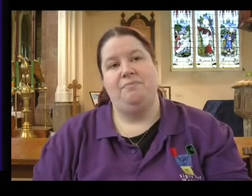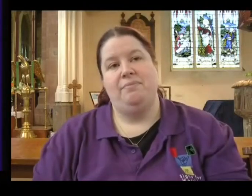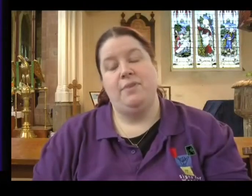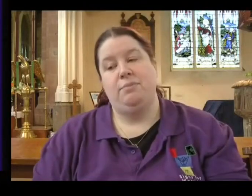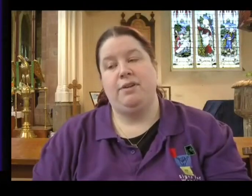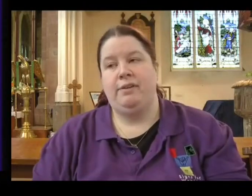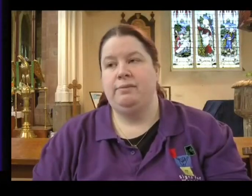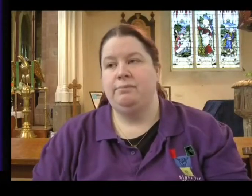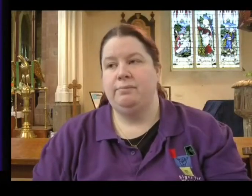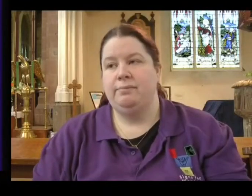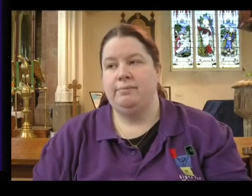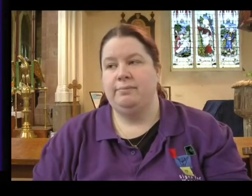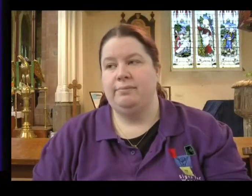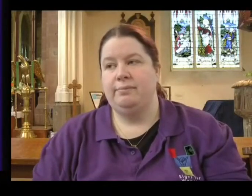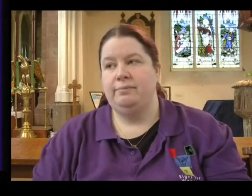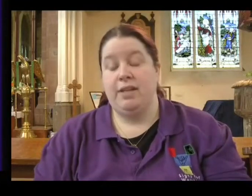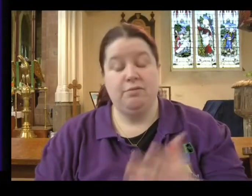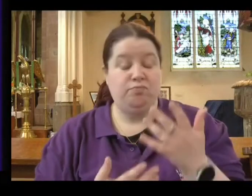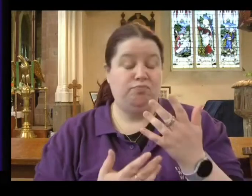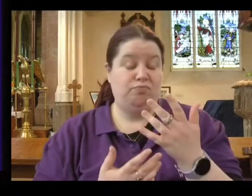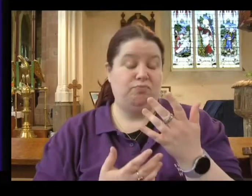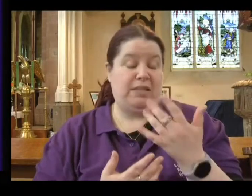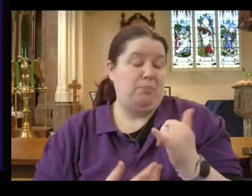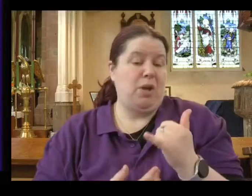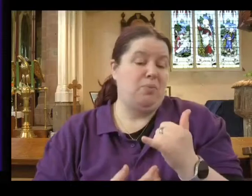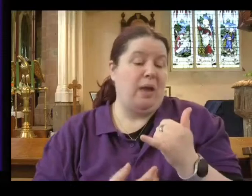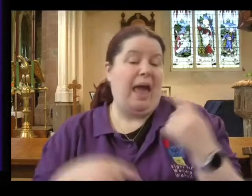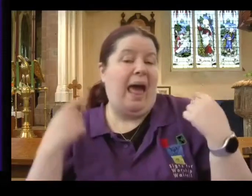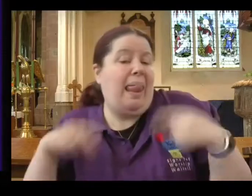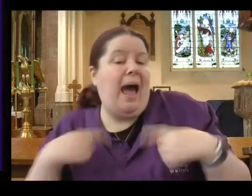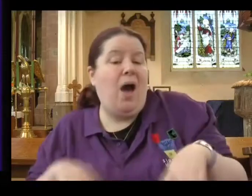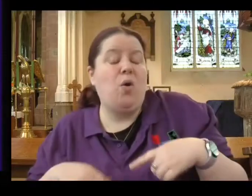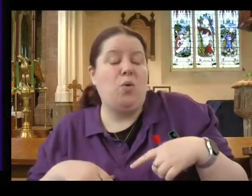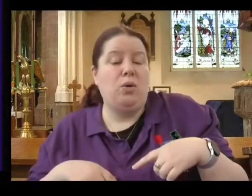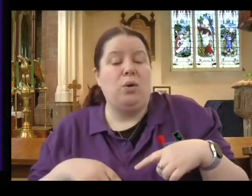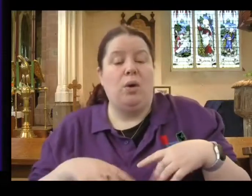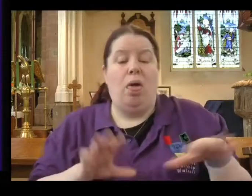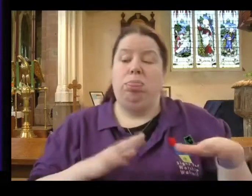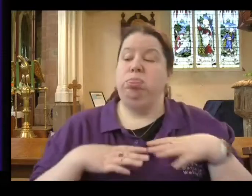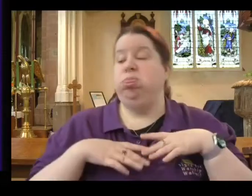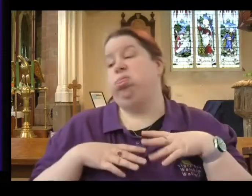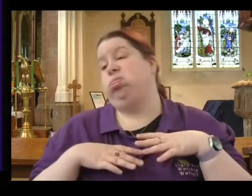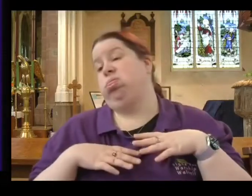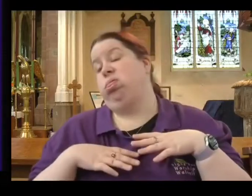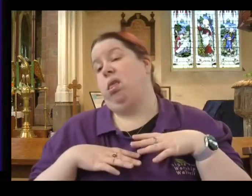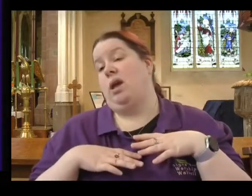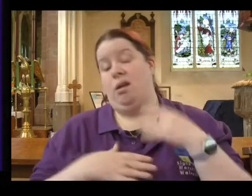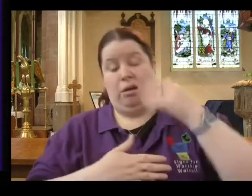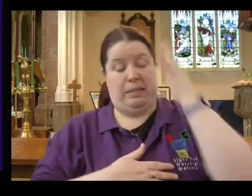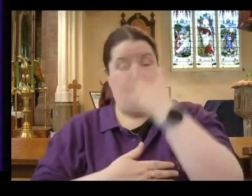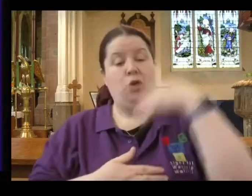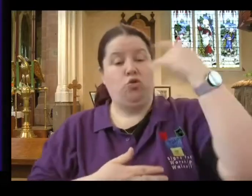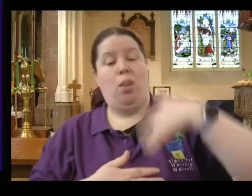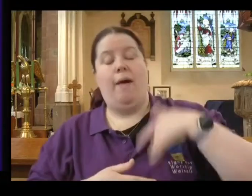And often there is a tendency to allow complacency to drift into our spiritual lives. We might need to wake up!